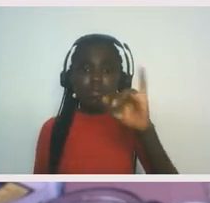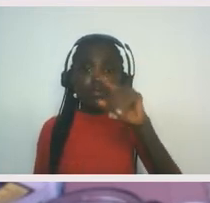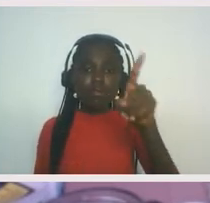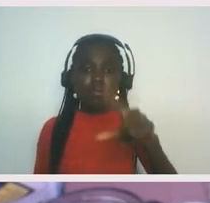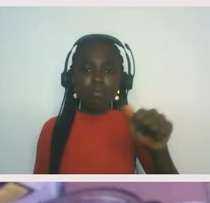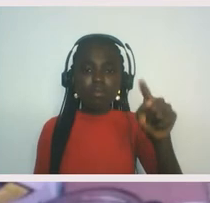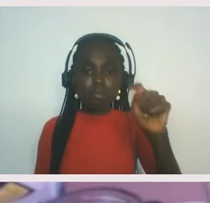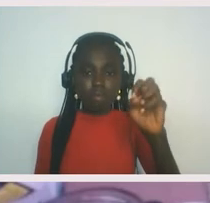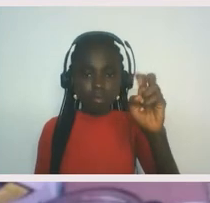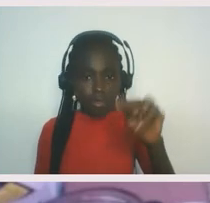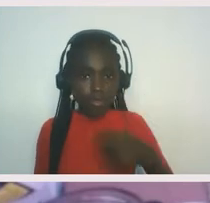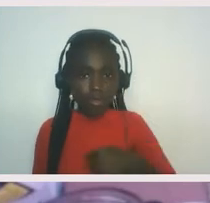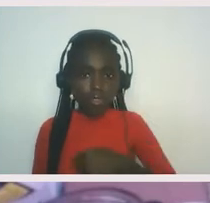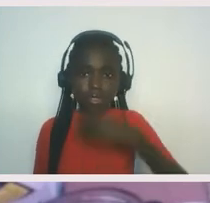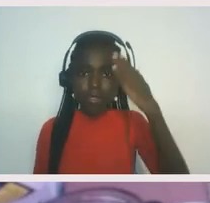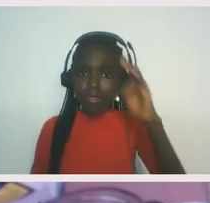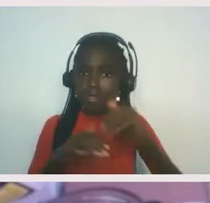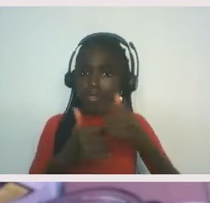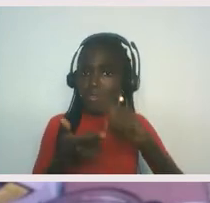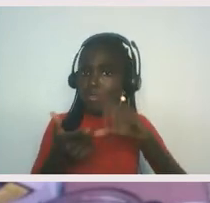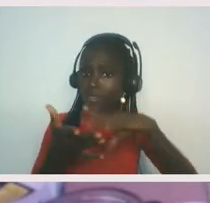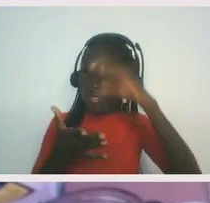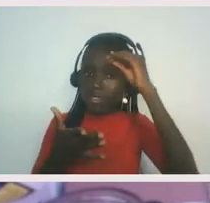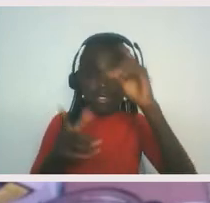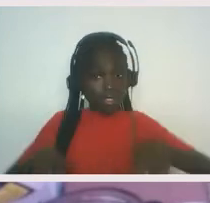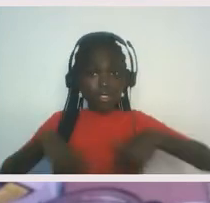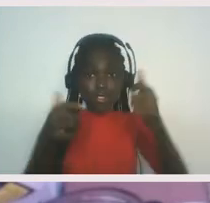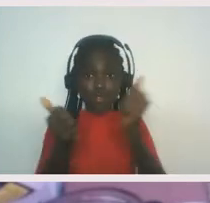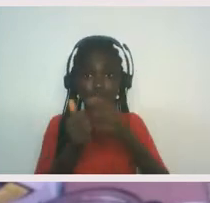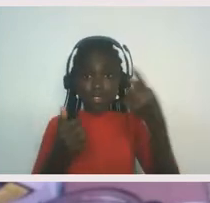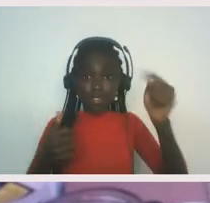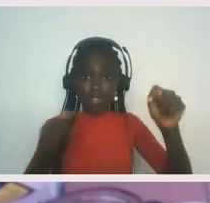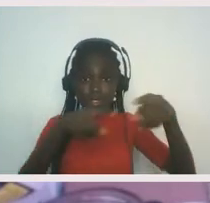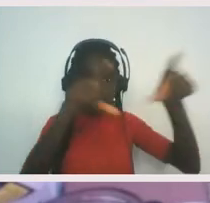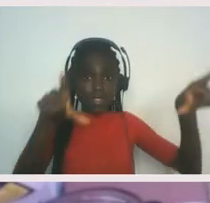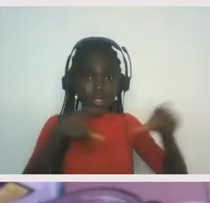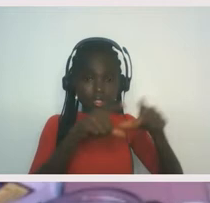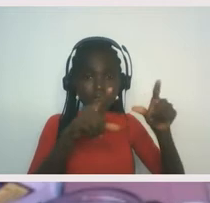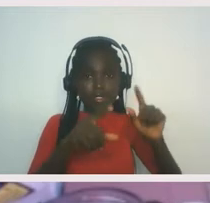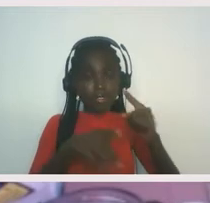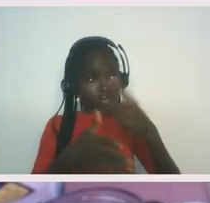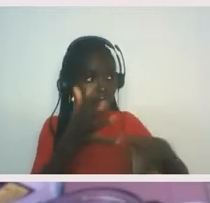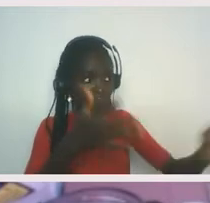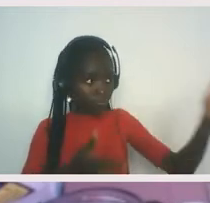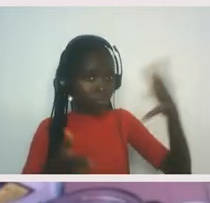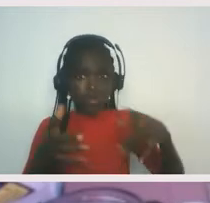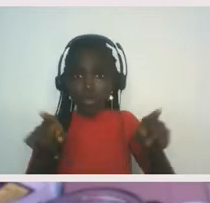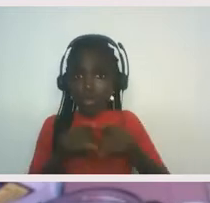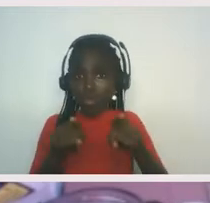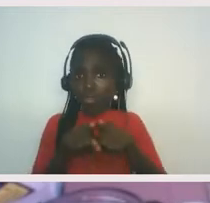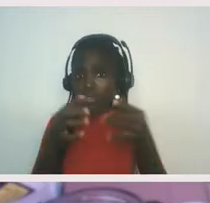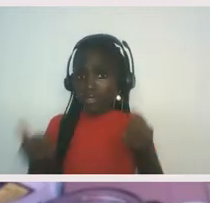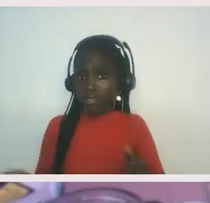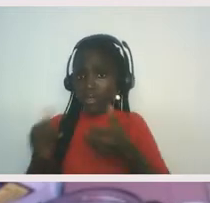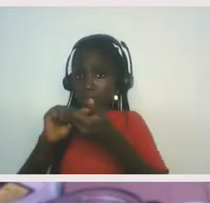with the land around us and we know how to fix the problems that we're having right now, whether